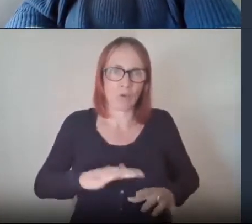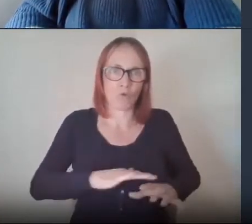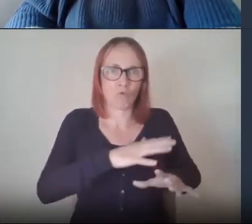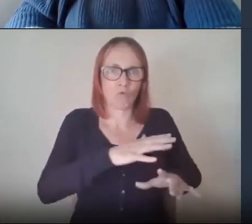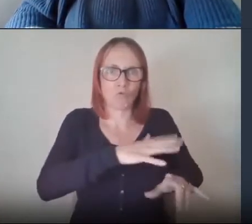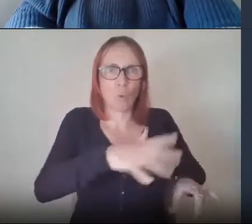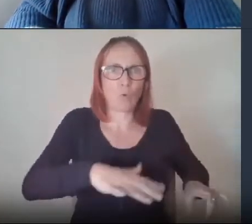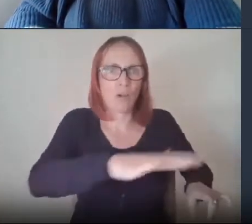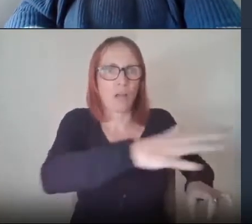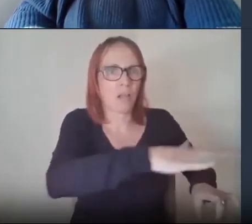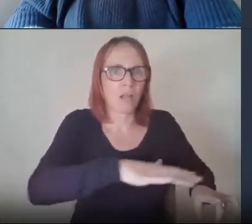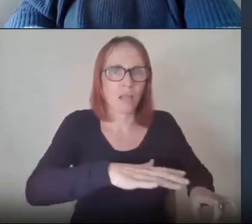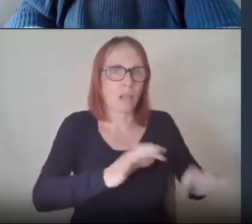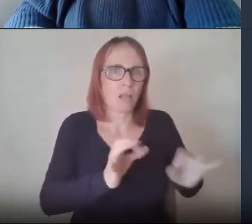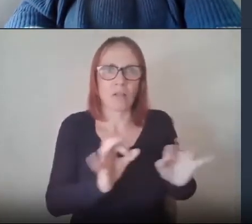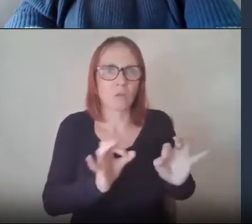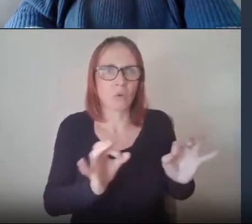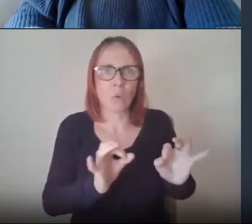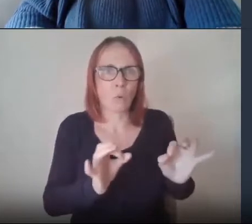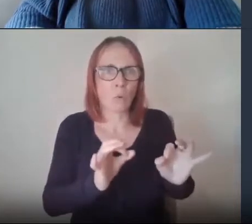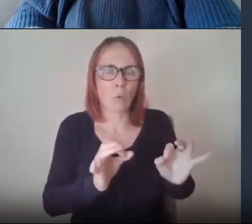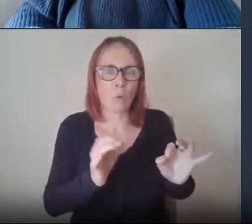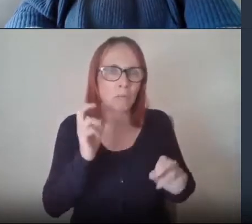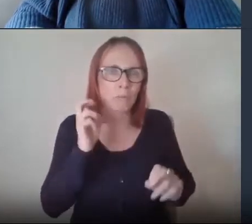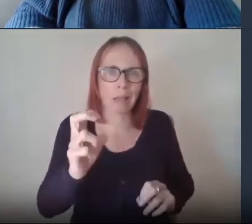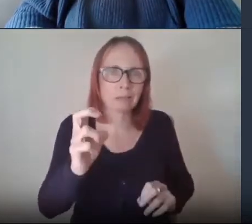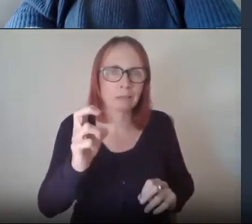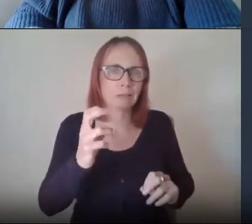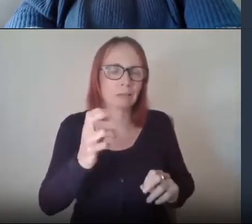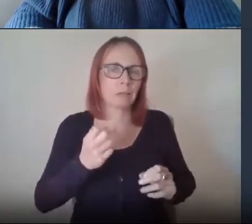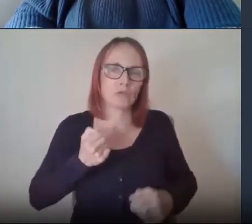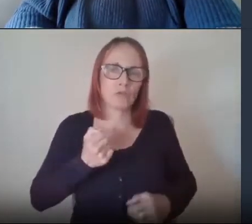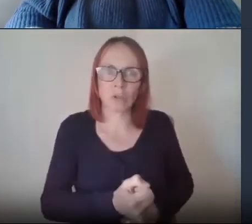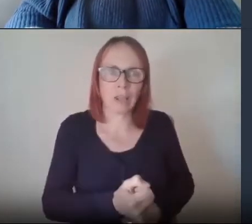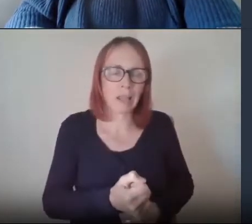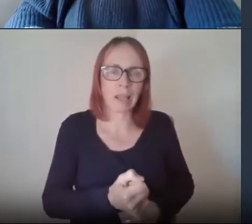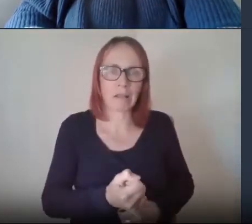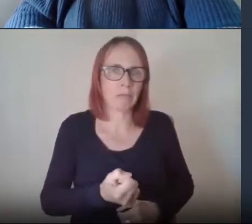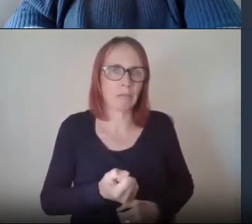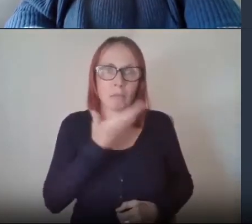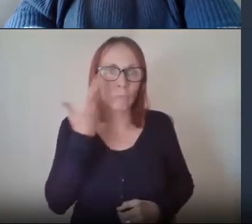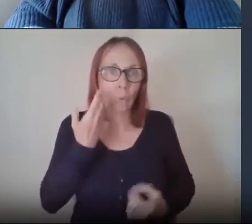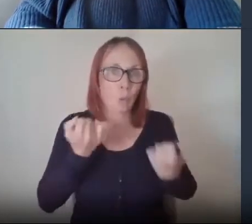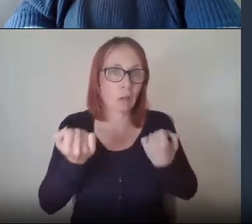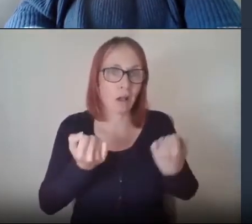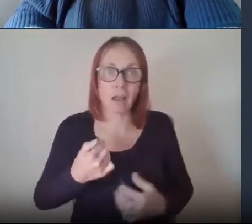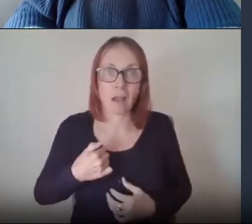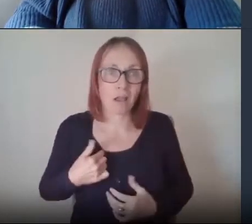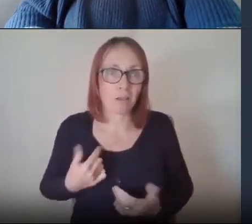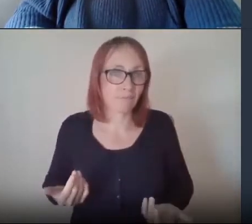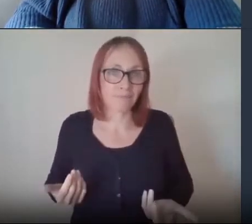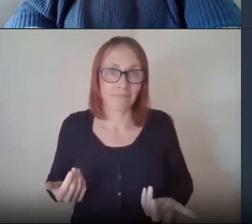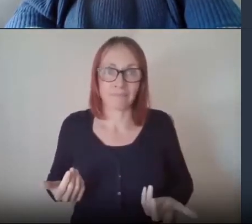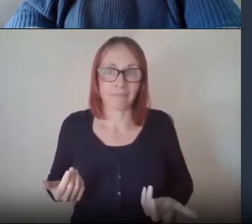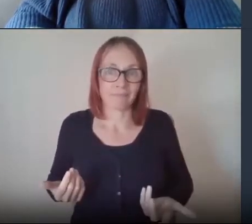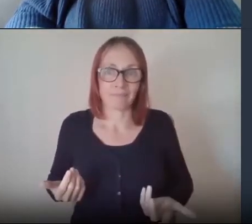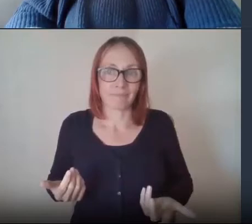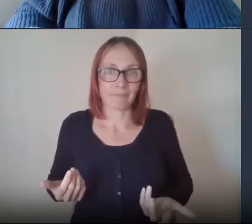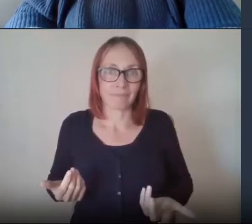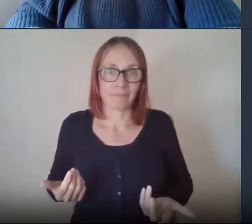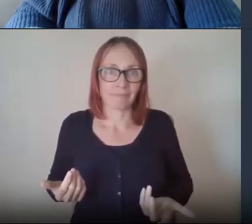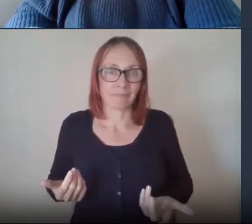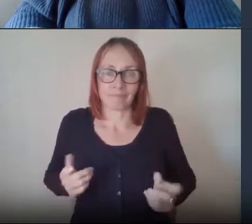and you don't have a driving license or a car because within your household that's a luxury